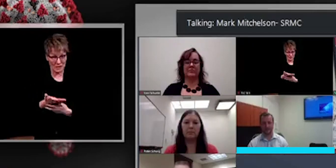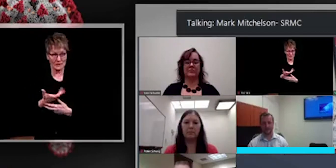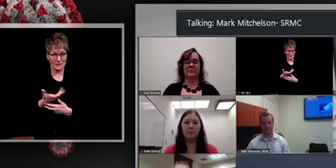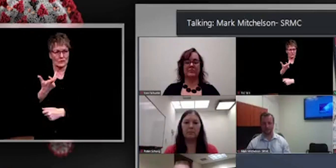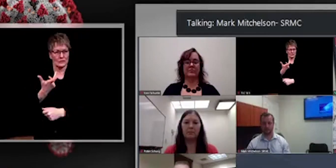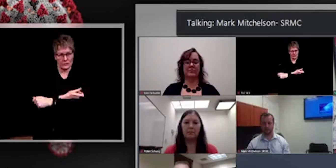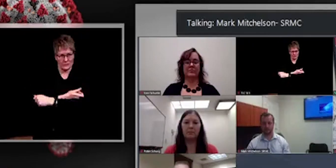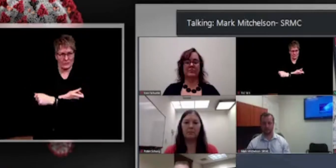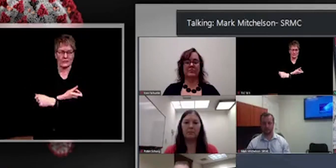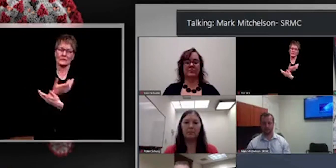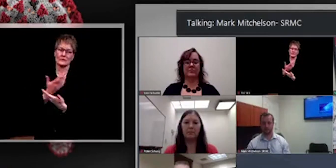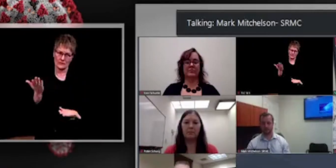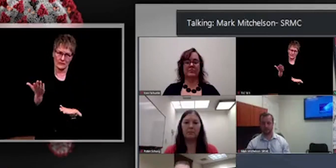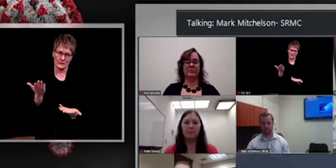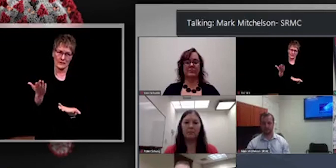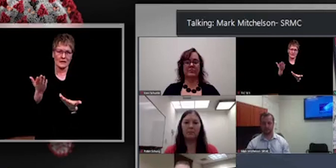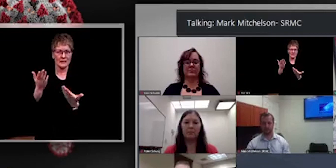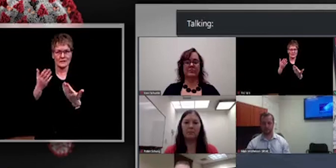some point.